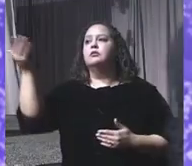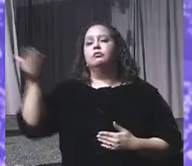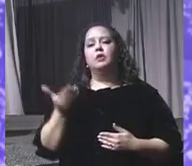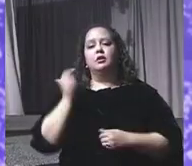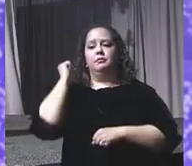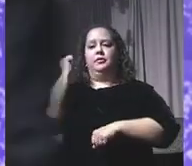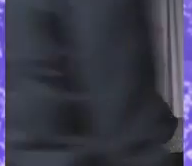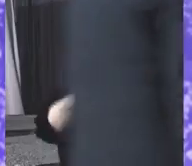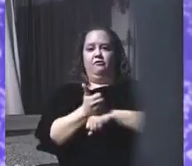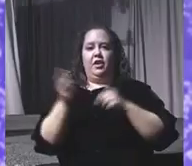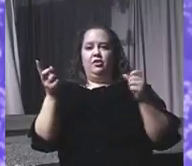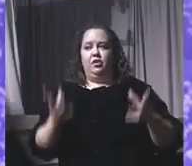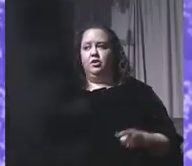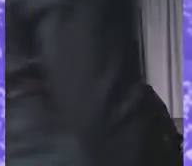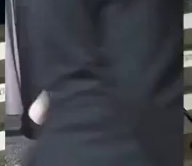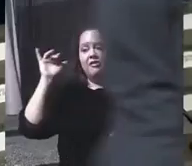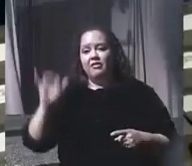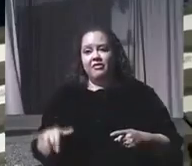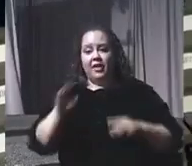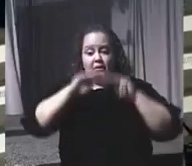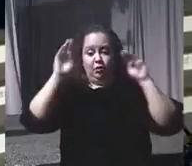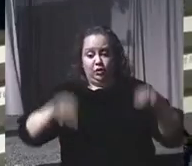museum, Lonnie Bunch.